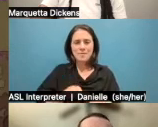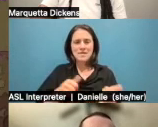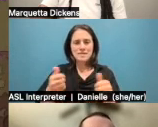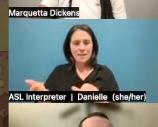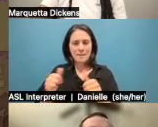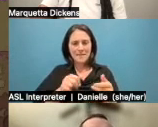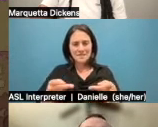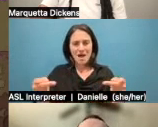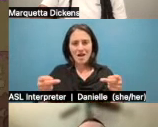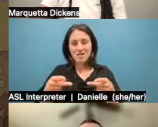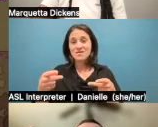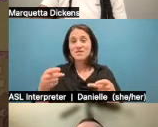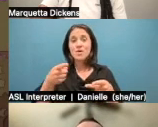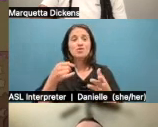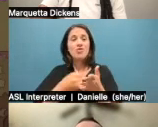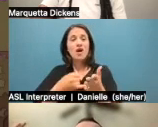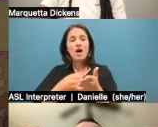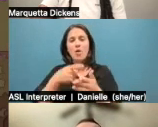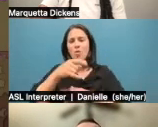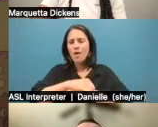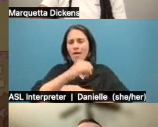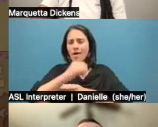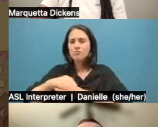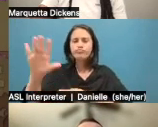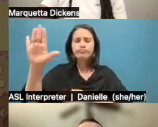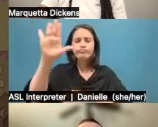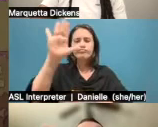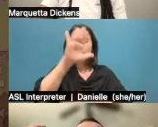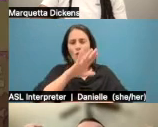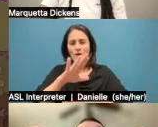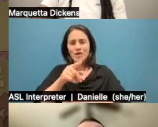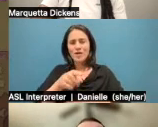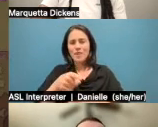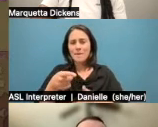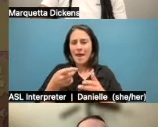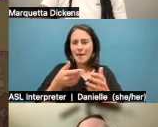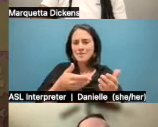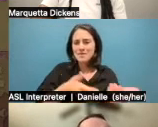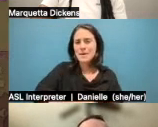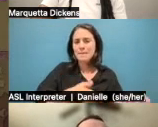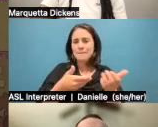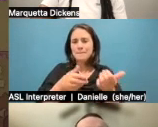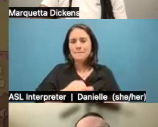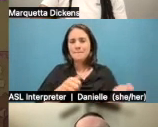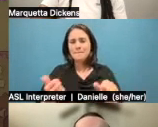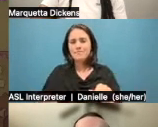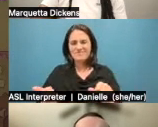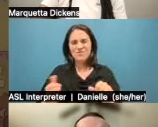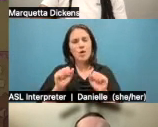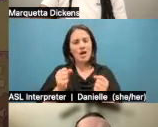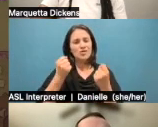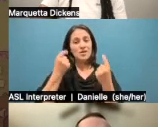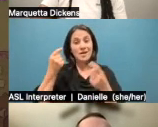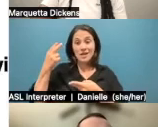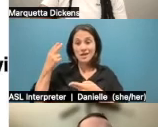baptism. But the idea is that you can expand people's idea of like history and understanding and how all these things interconnected, um, in the next slide.